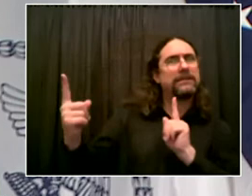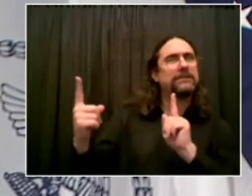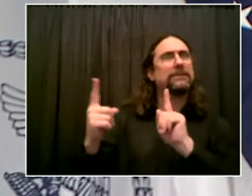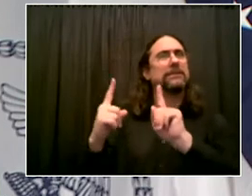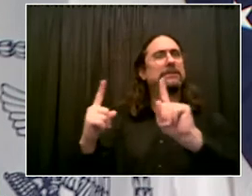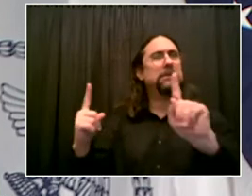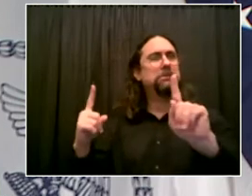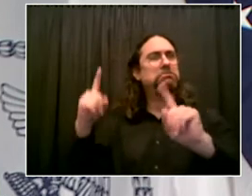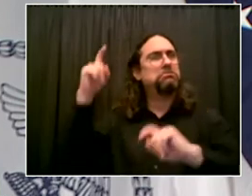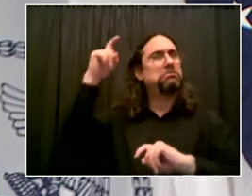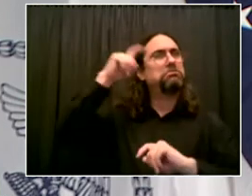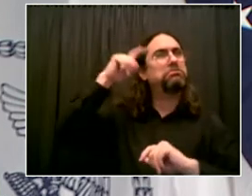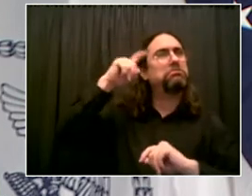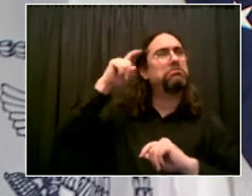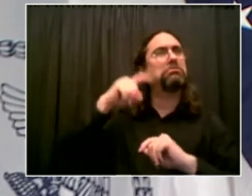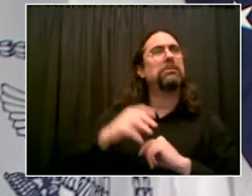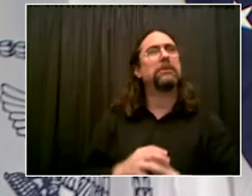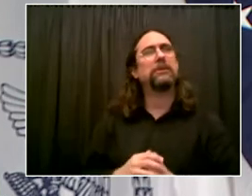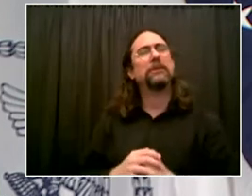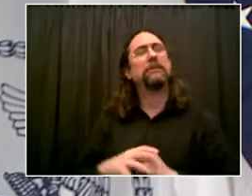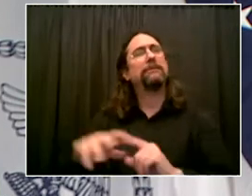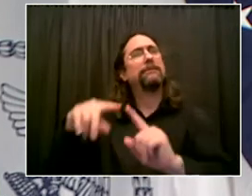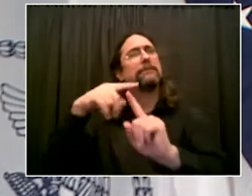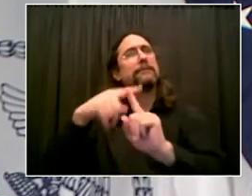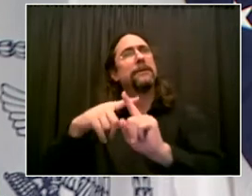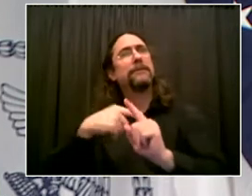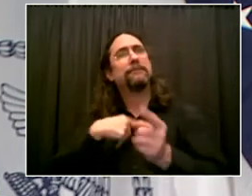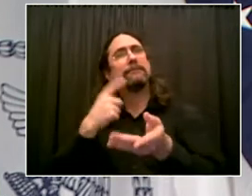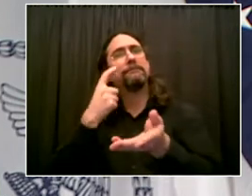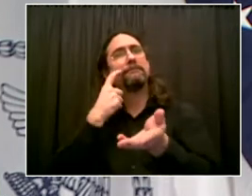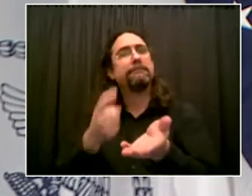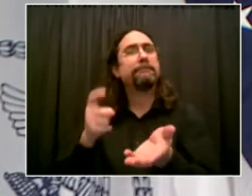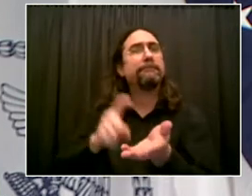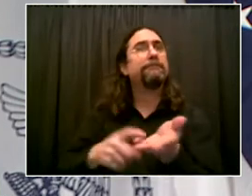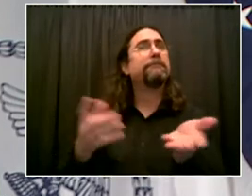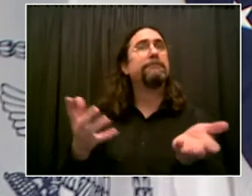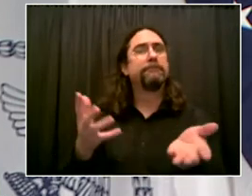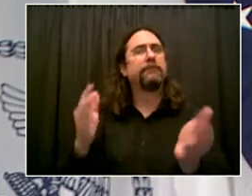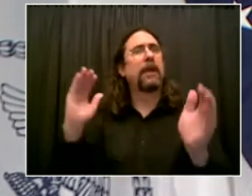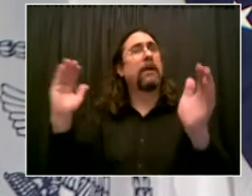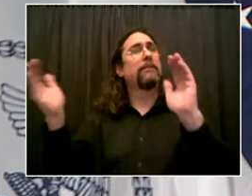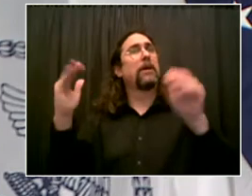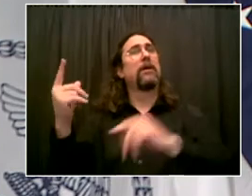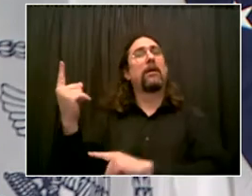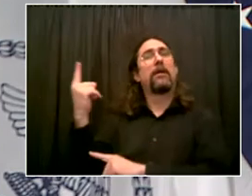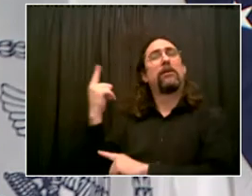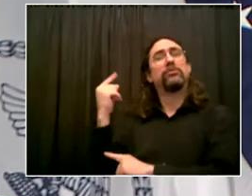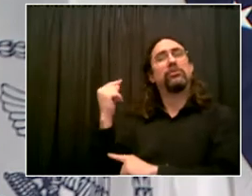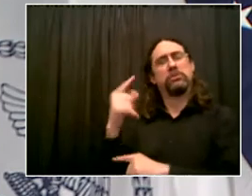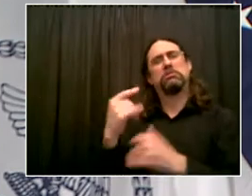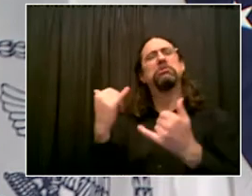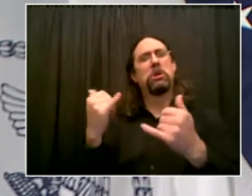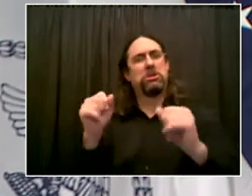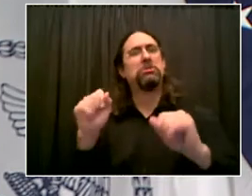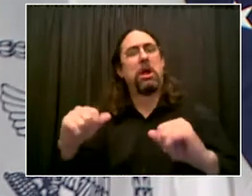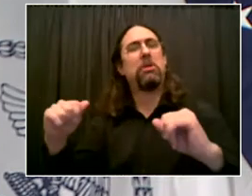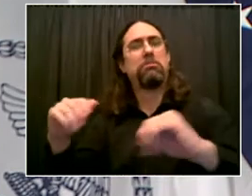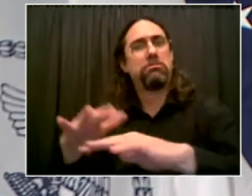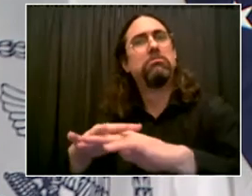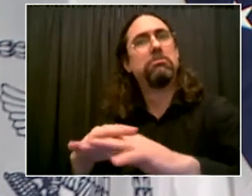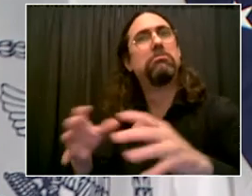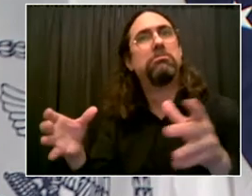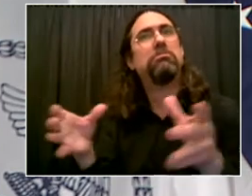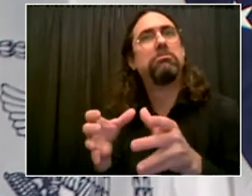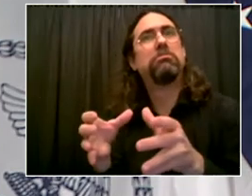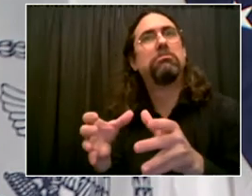ways we couldn't a year ago and that's great. So, uh, we celebrate the community. We celebrate this very special time of year. We